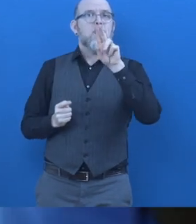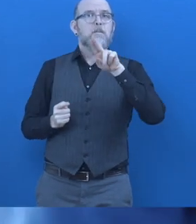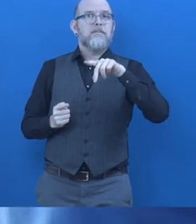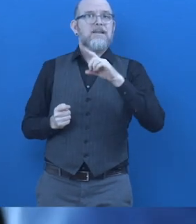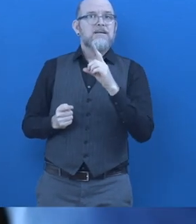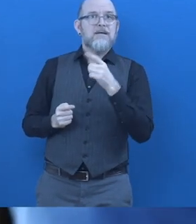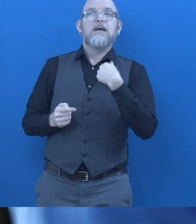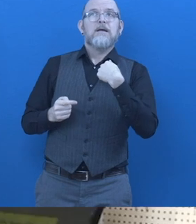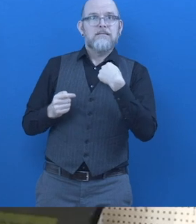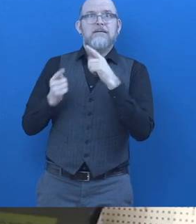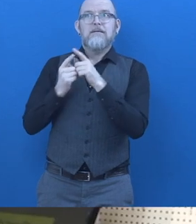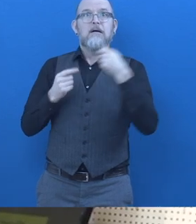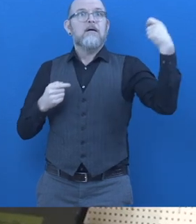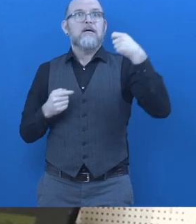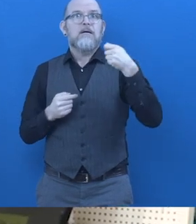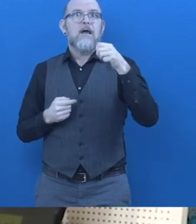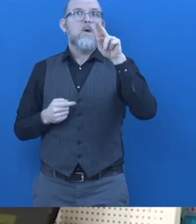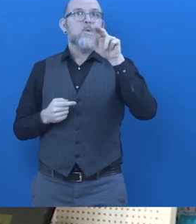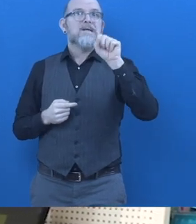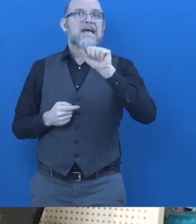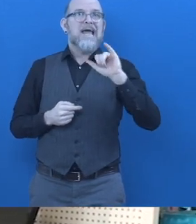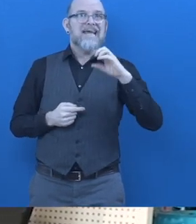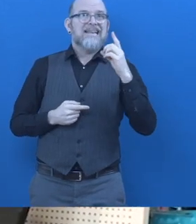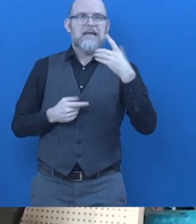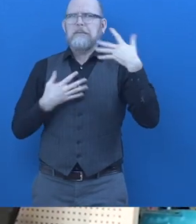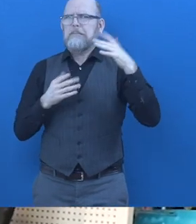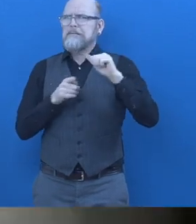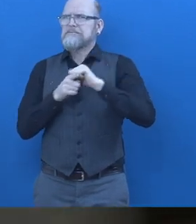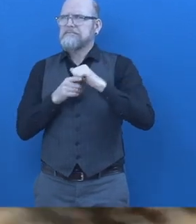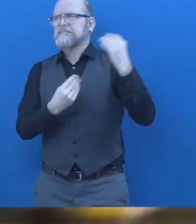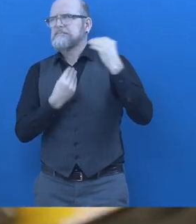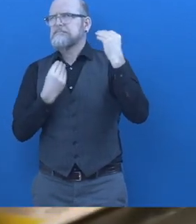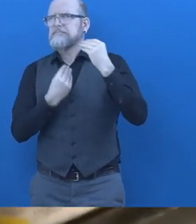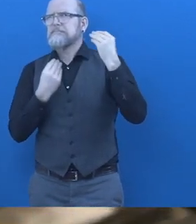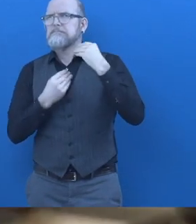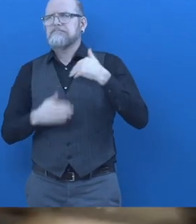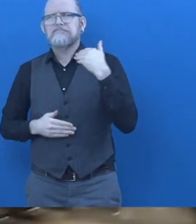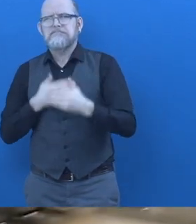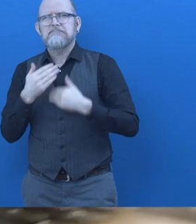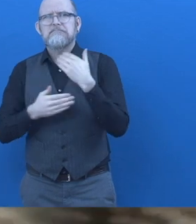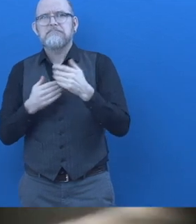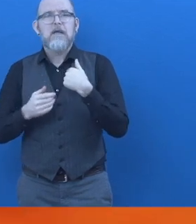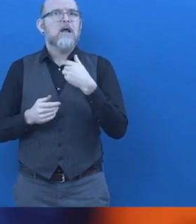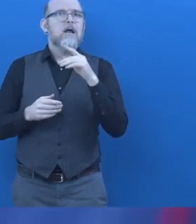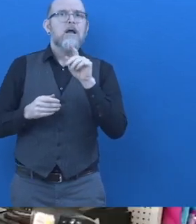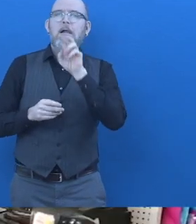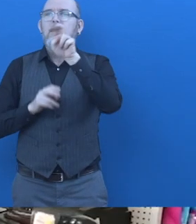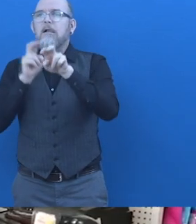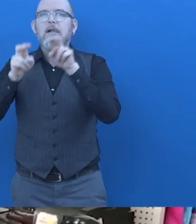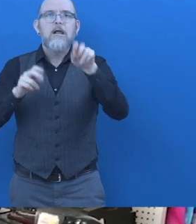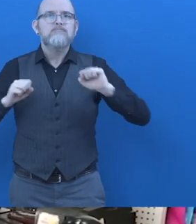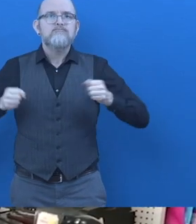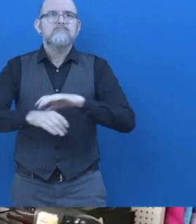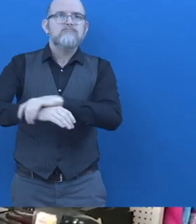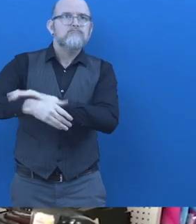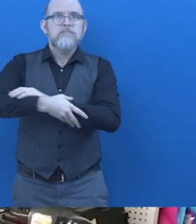disabled. I met with the LUPD, which is founded by USAID. I participated in many training sessions and